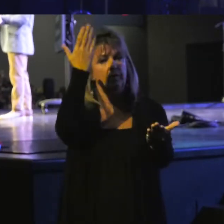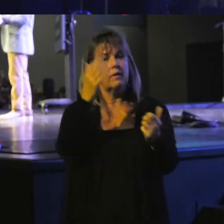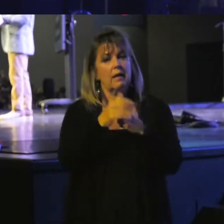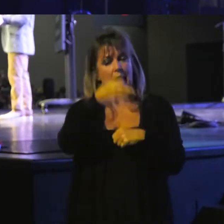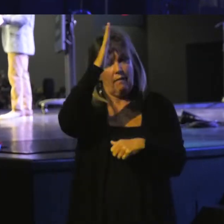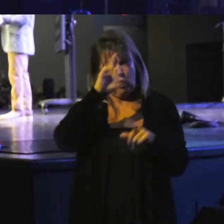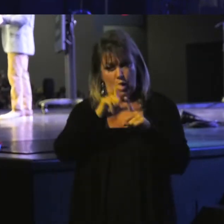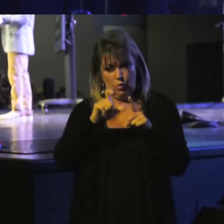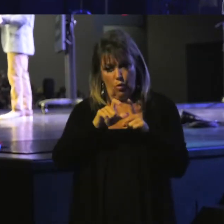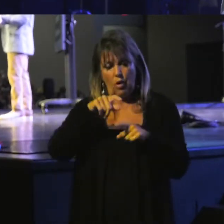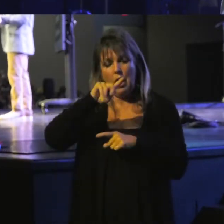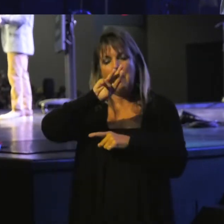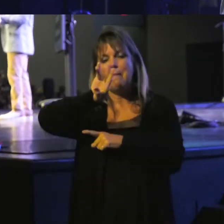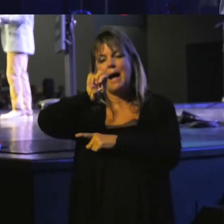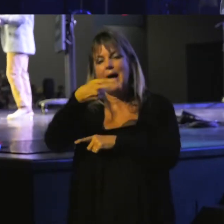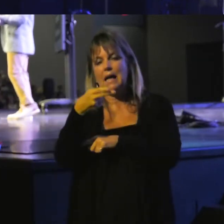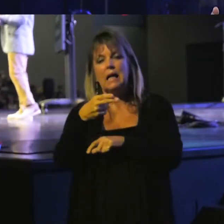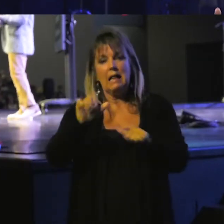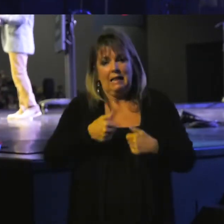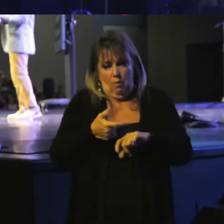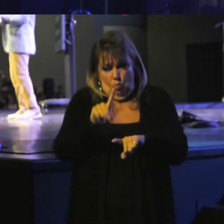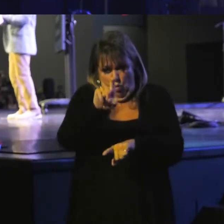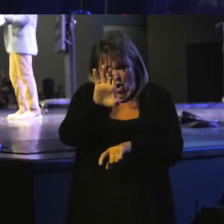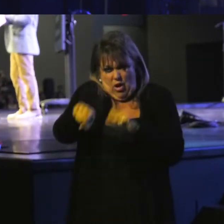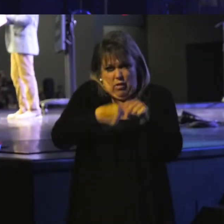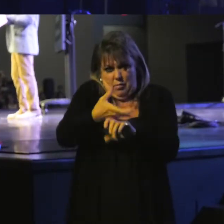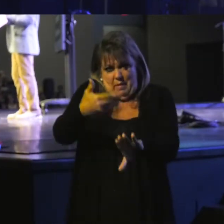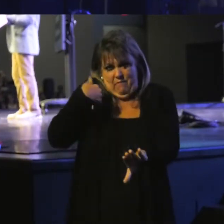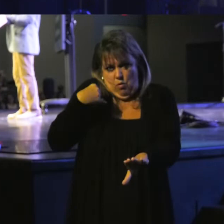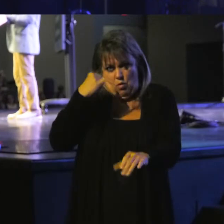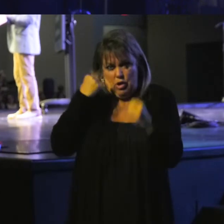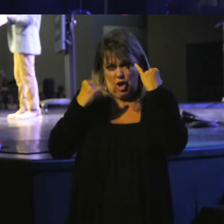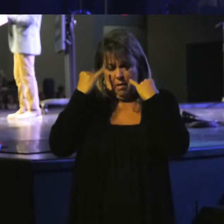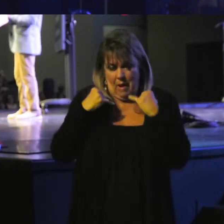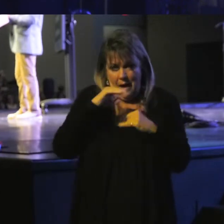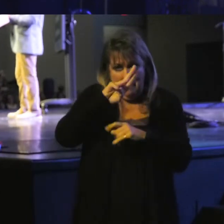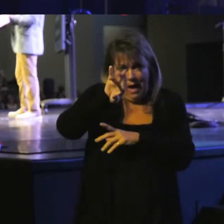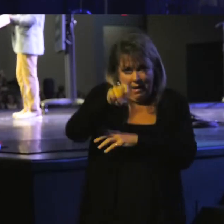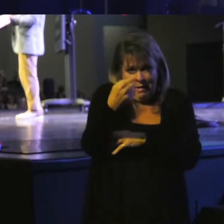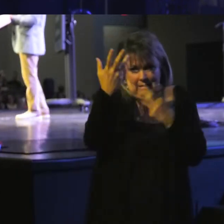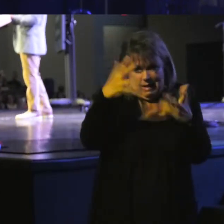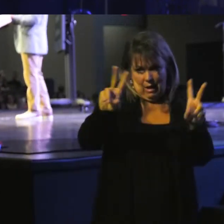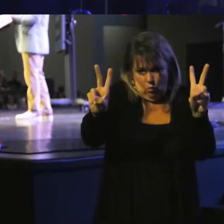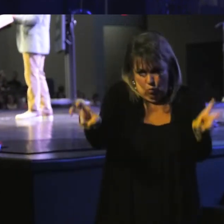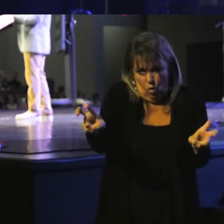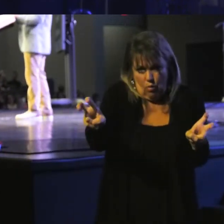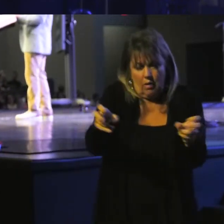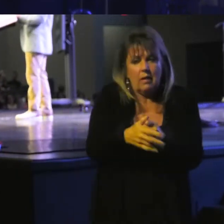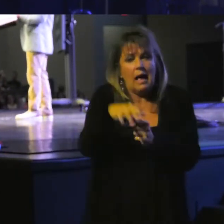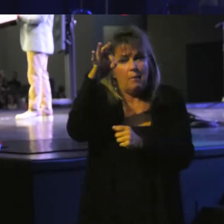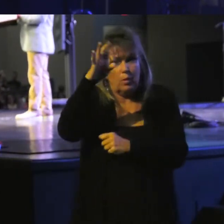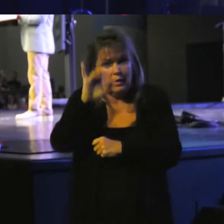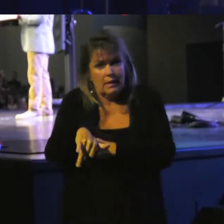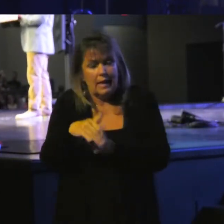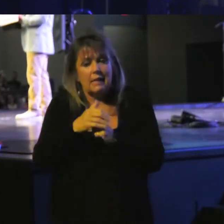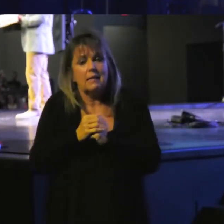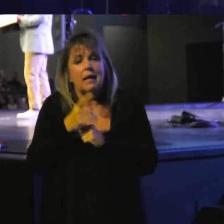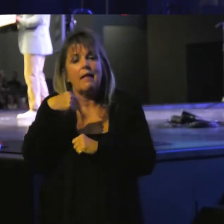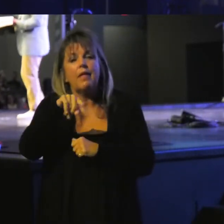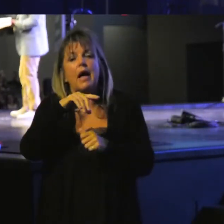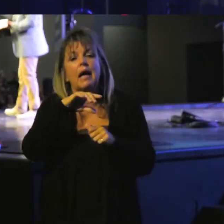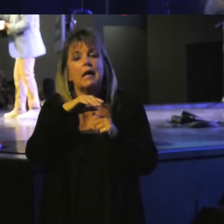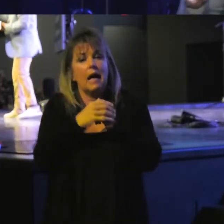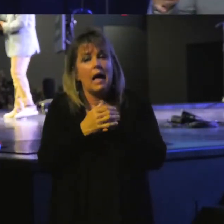predated Jeremiah a hundred years. So a hundred years before Jeremiah, Micah had quoted, had preached this, and they had